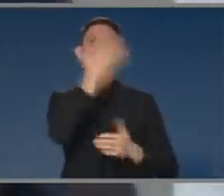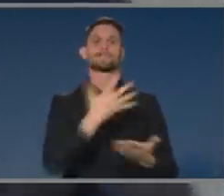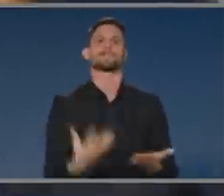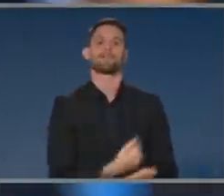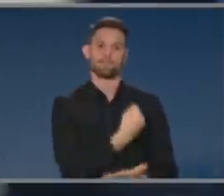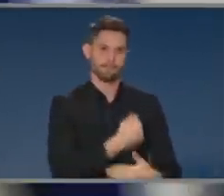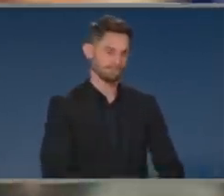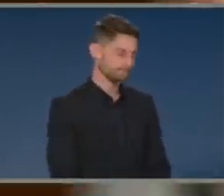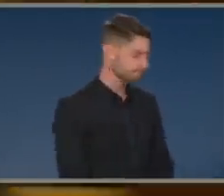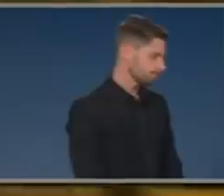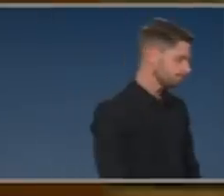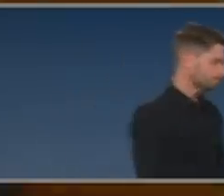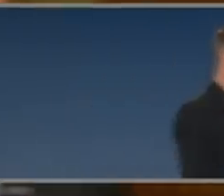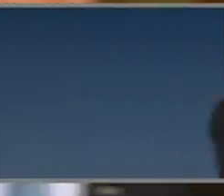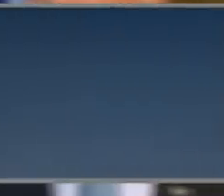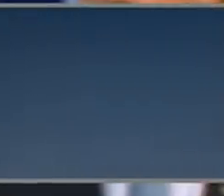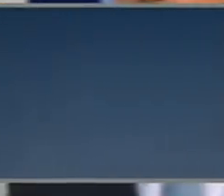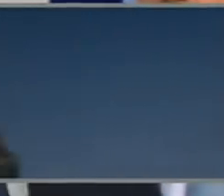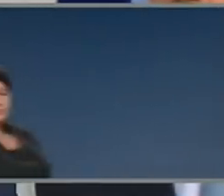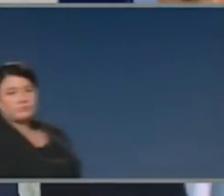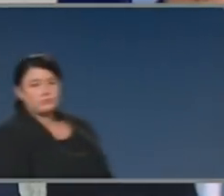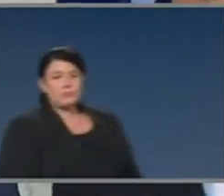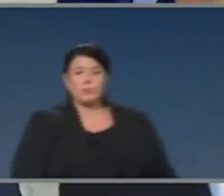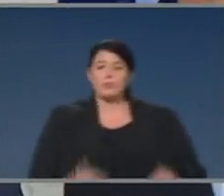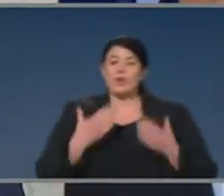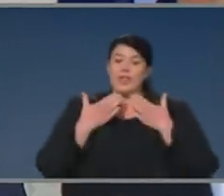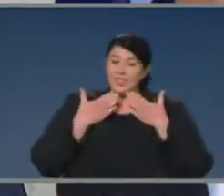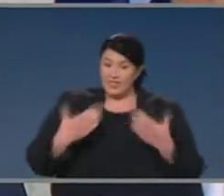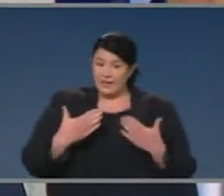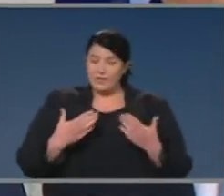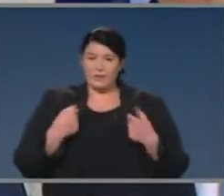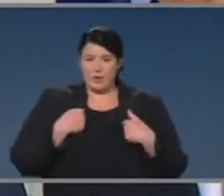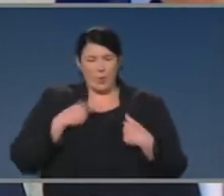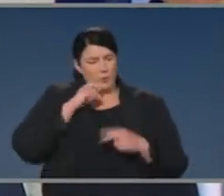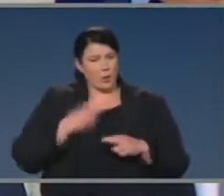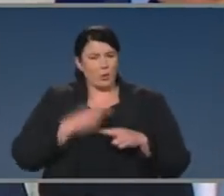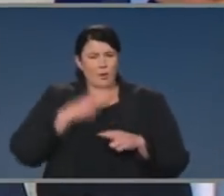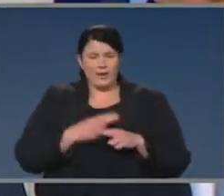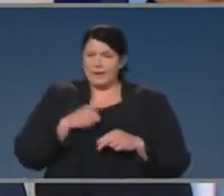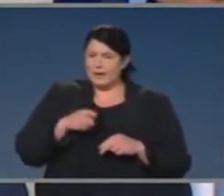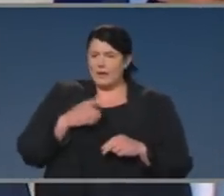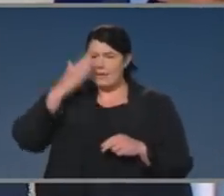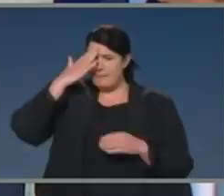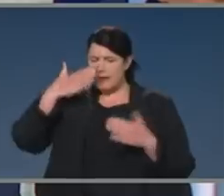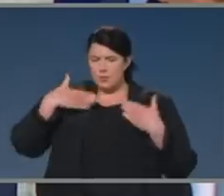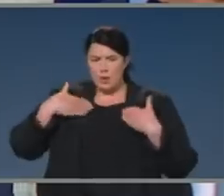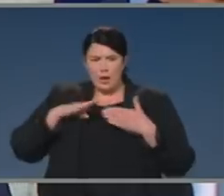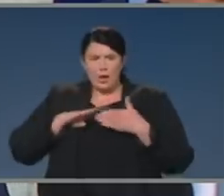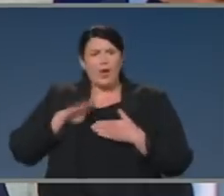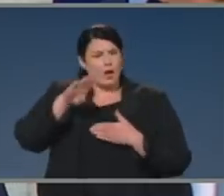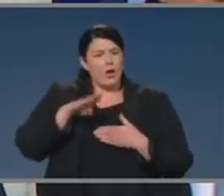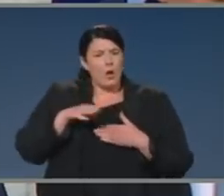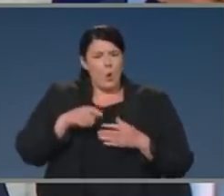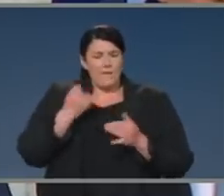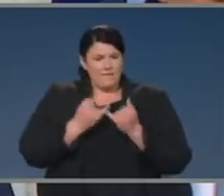Thanks, PM. I'll be brief because I don't want to detract from the very exciting announcements about mental health. Mental health response